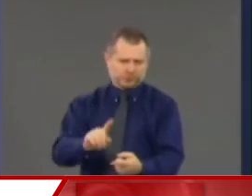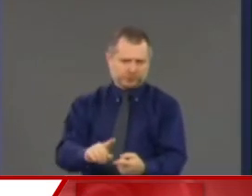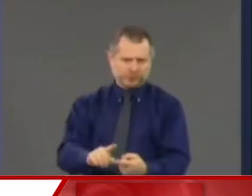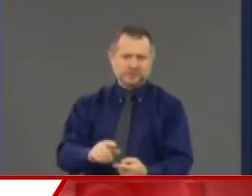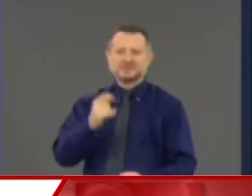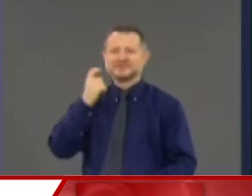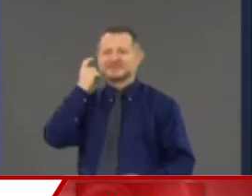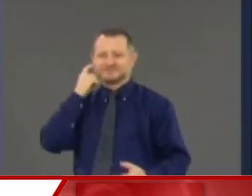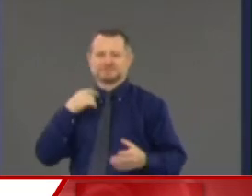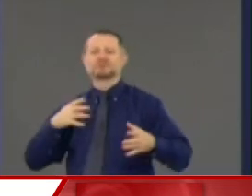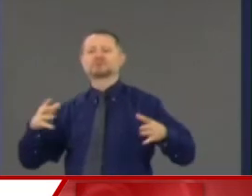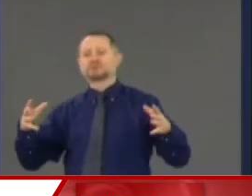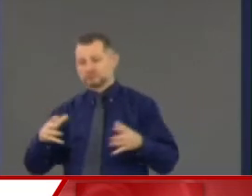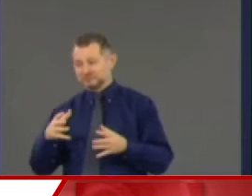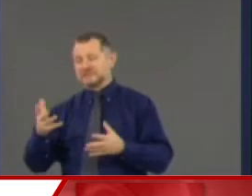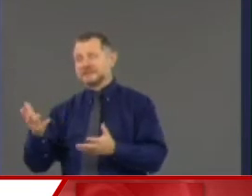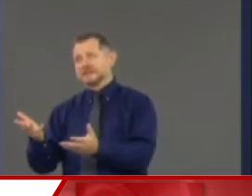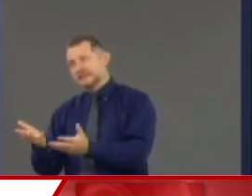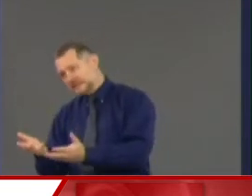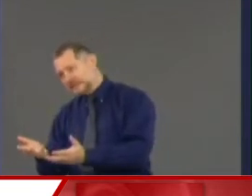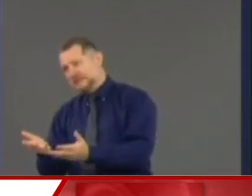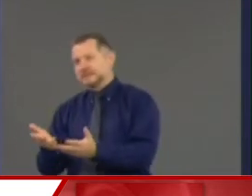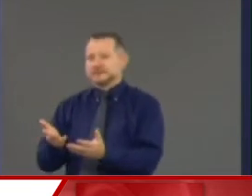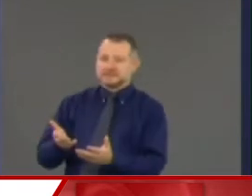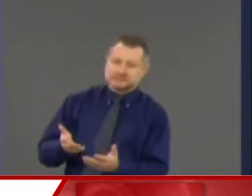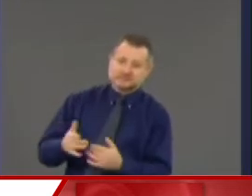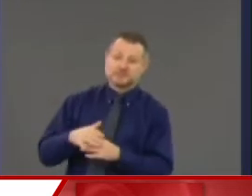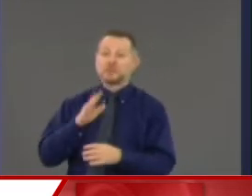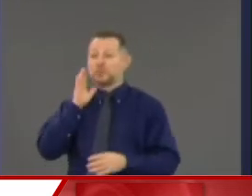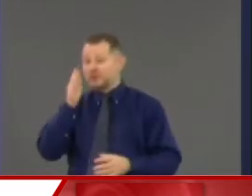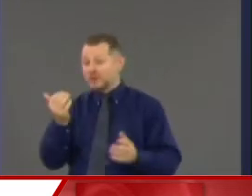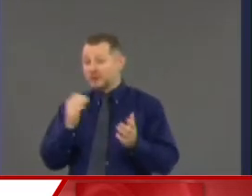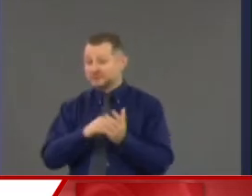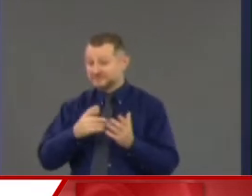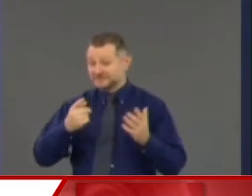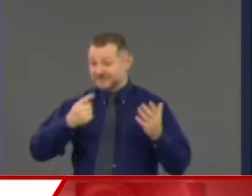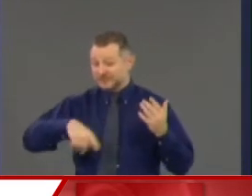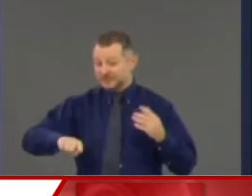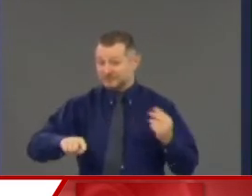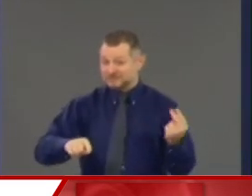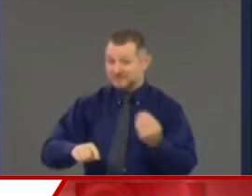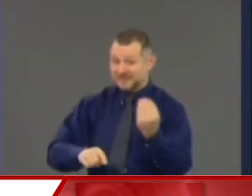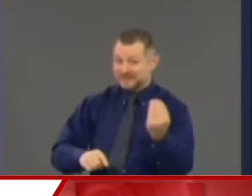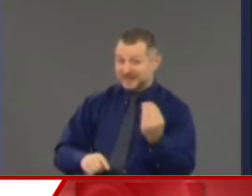wouldn't be reopening next Monday. We're one week from reopening.